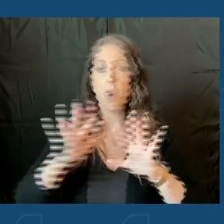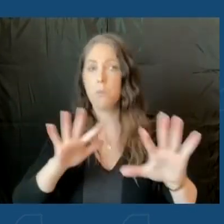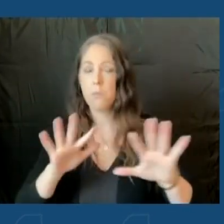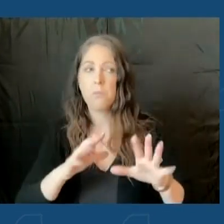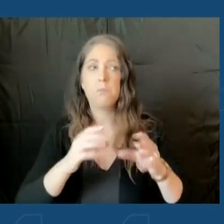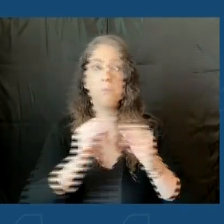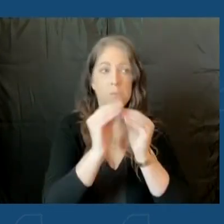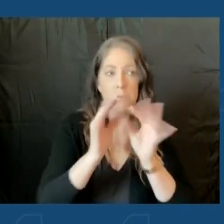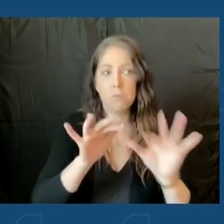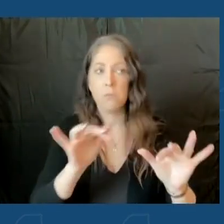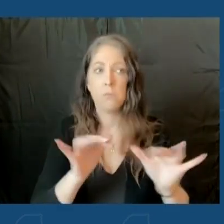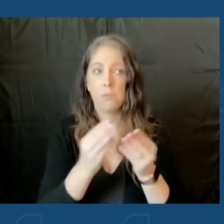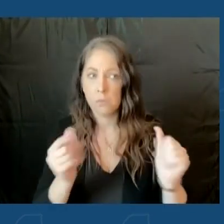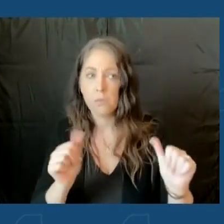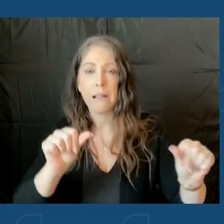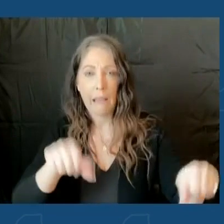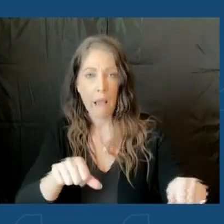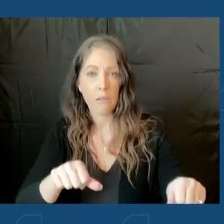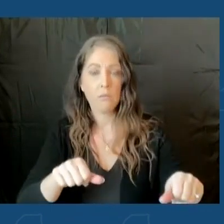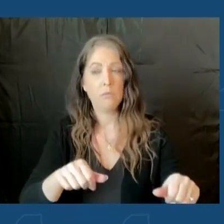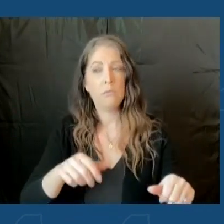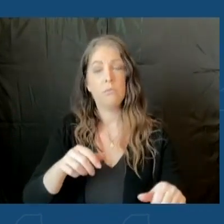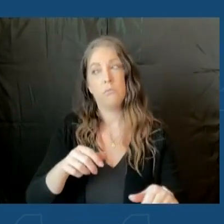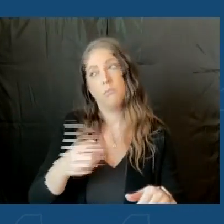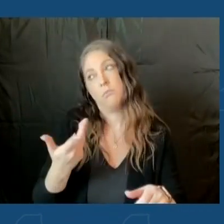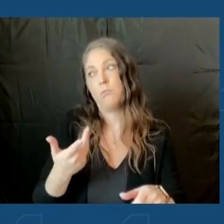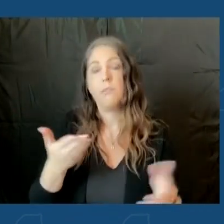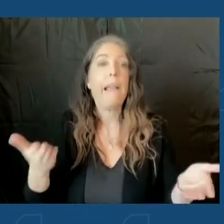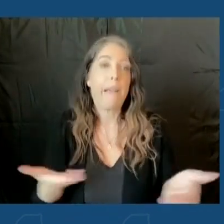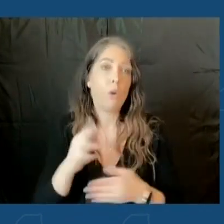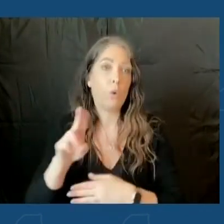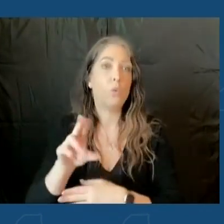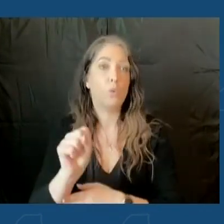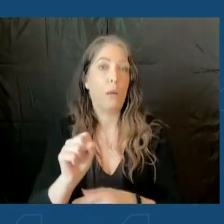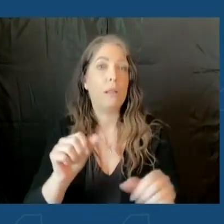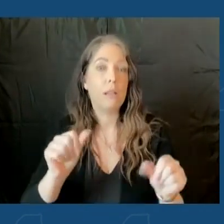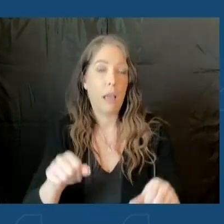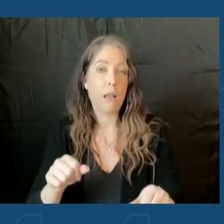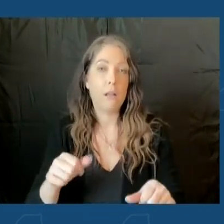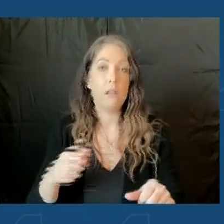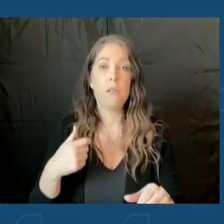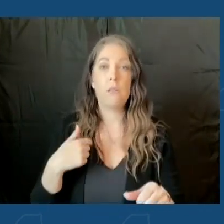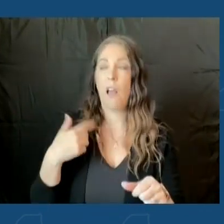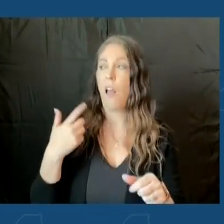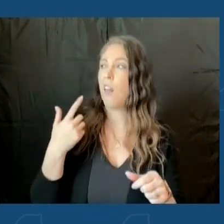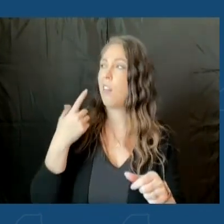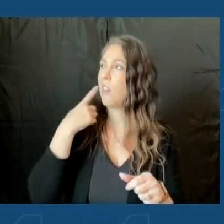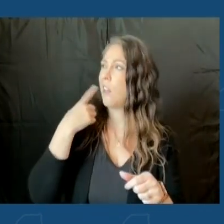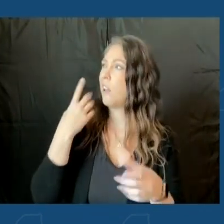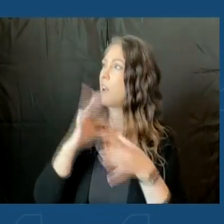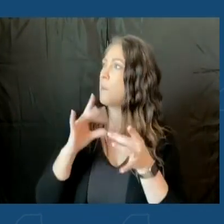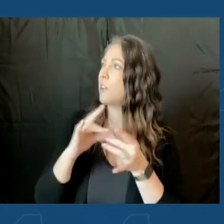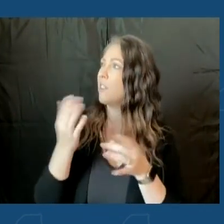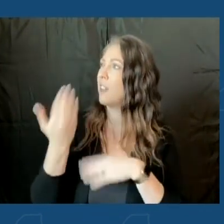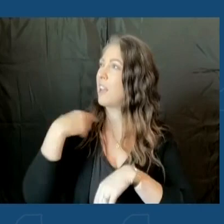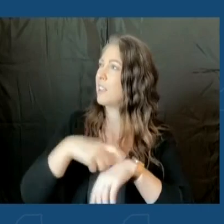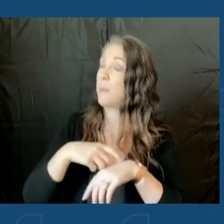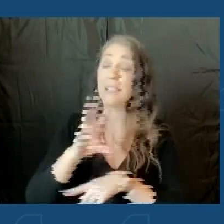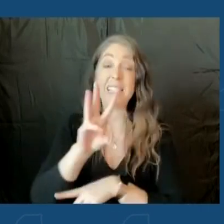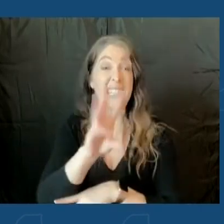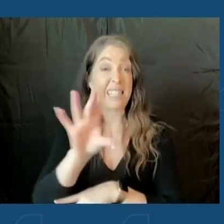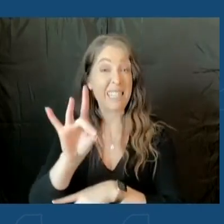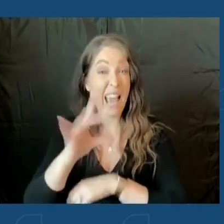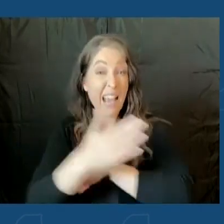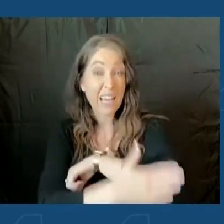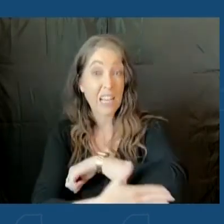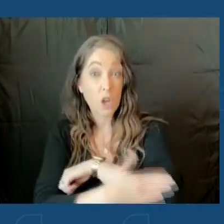country. You know, I've mentioned that there, I don't know, the last number I saw was 68 countries. That's